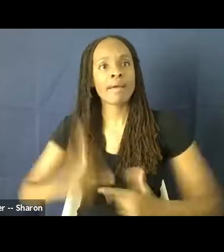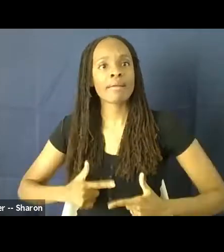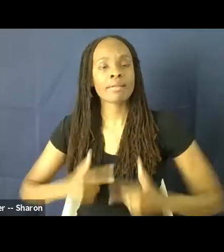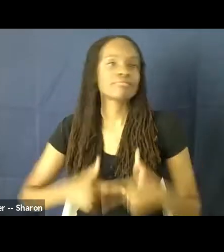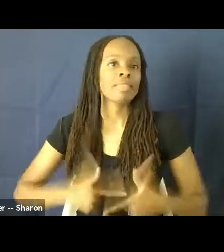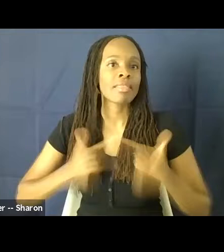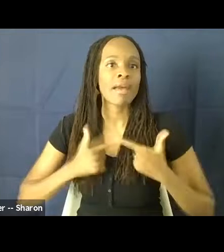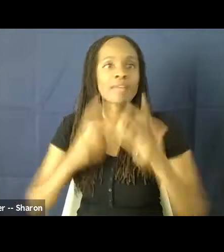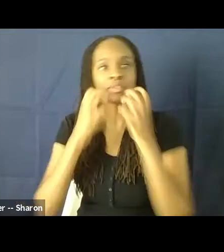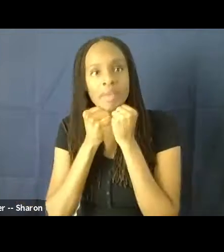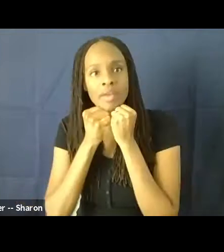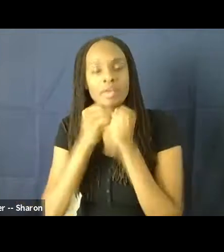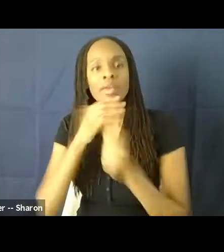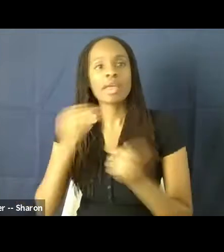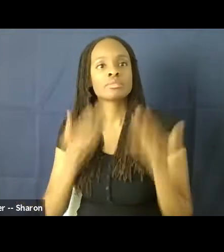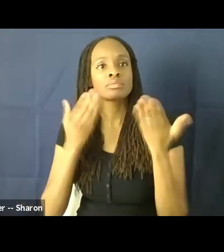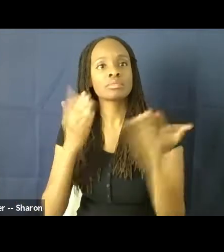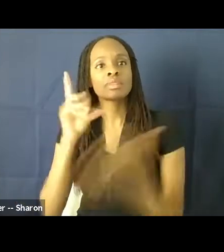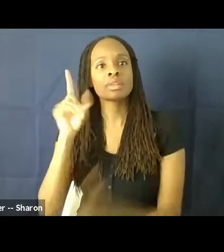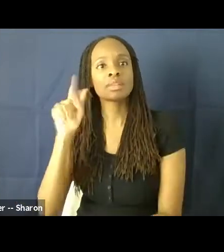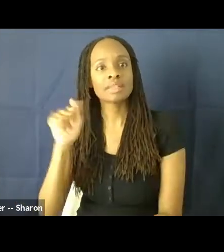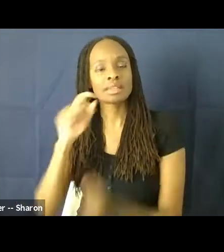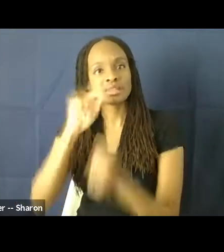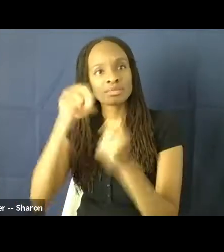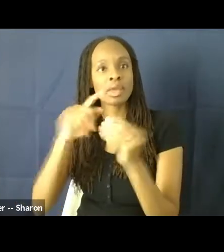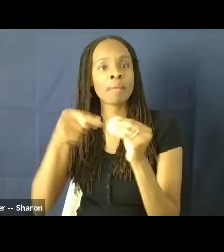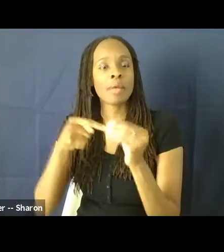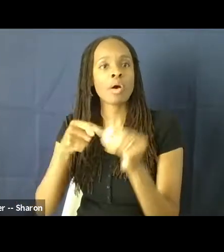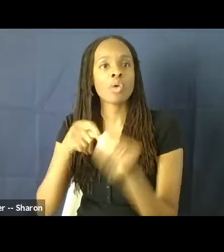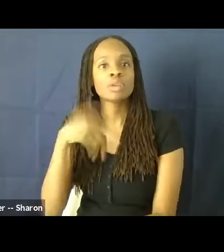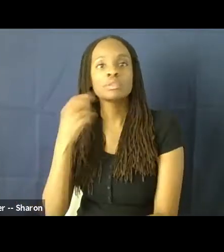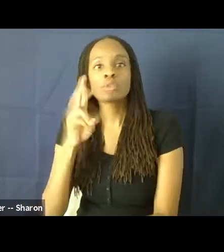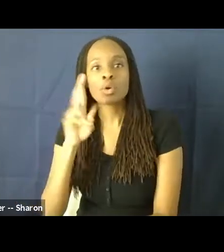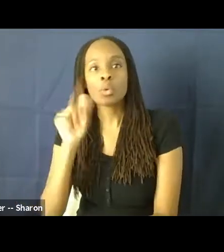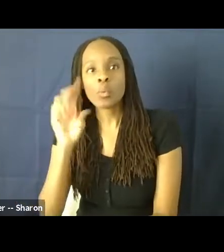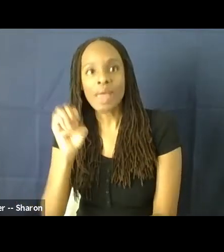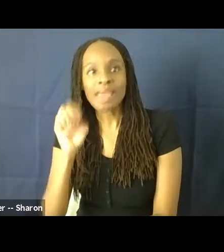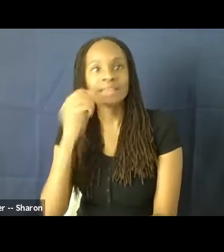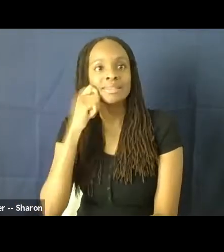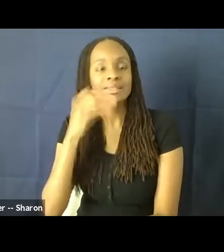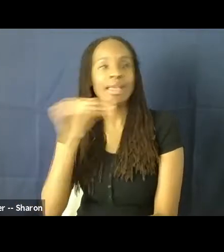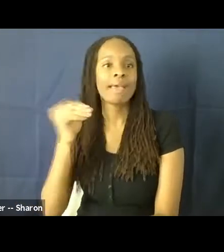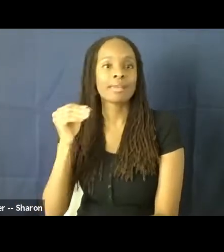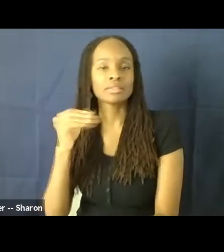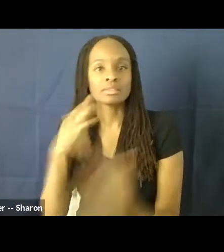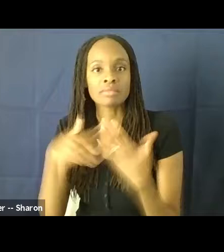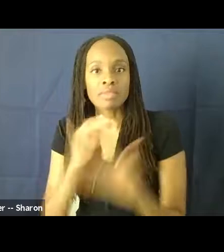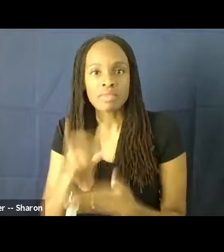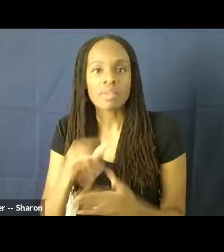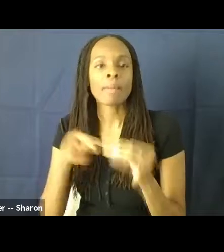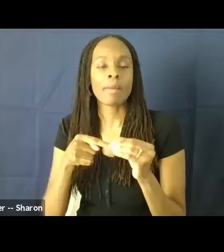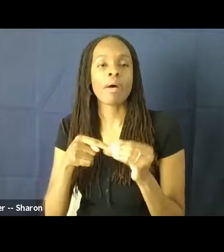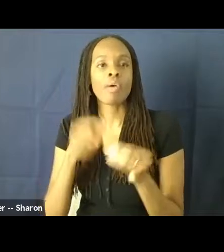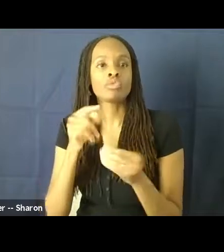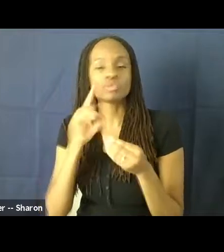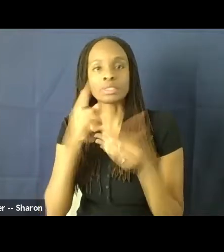she's going to present some data specifically on race and representation that really spotlight some of the Institute's trailblazing research. So